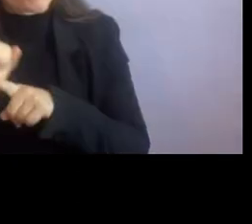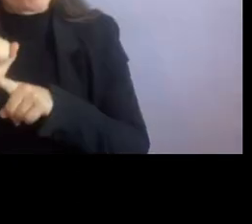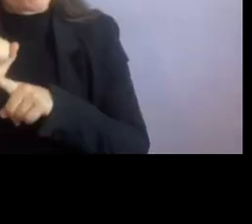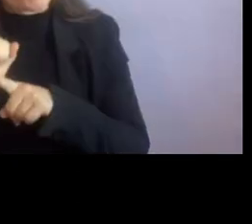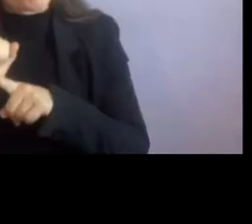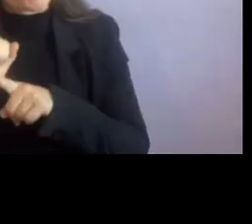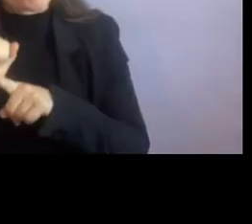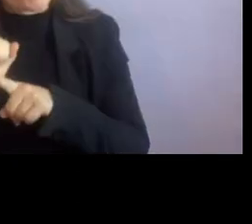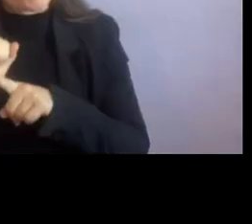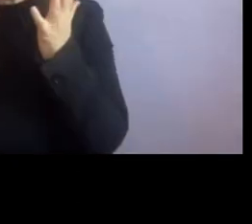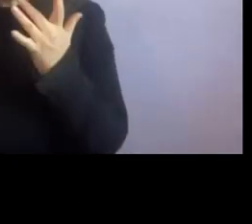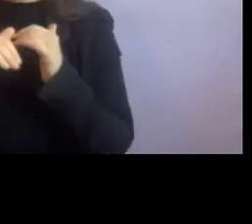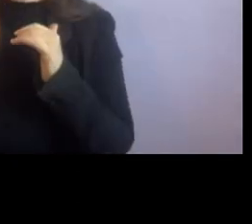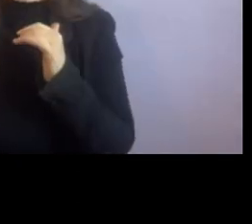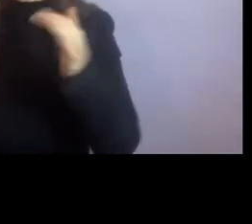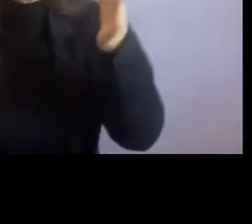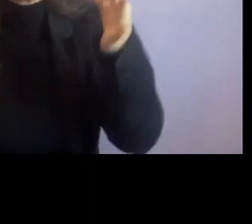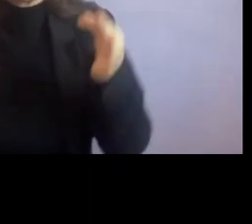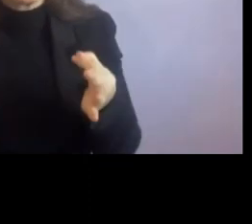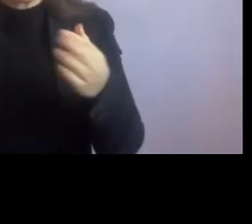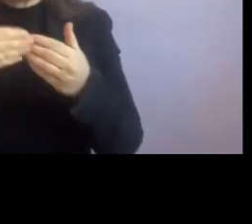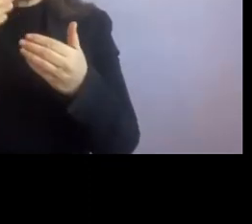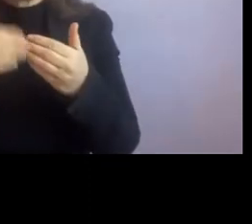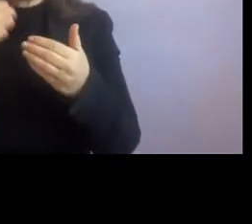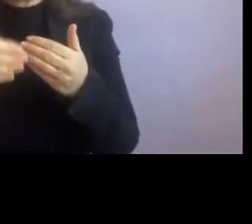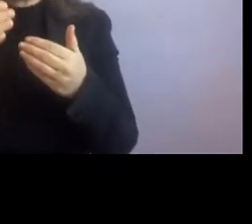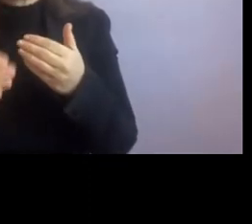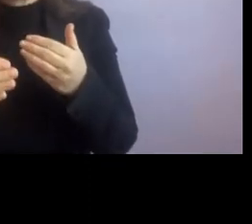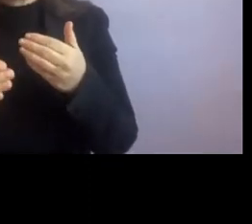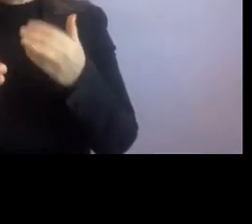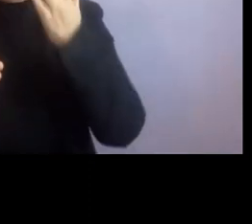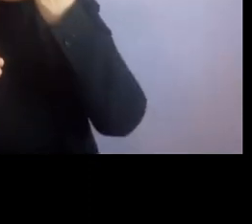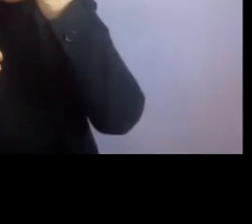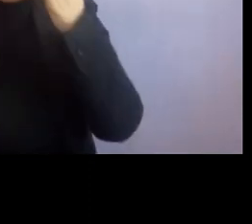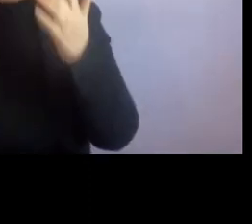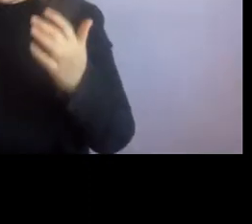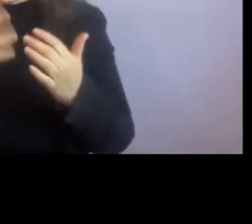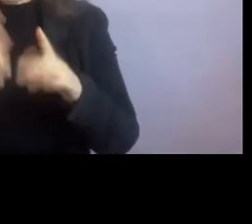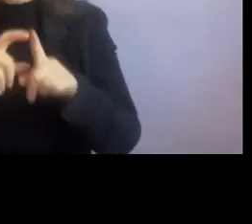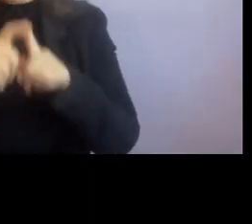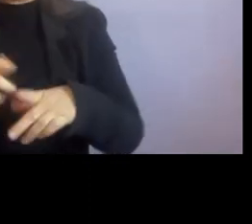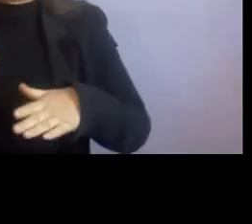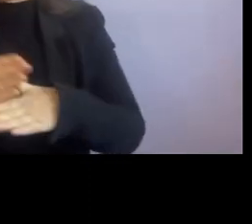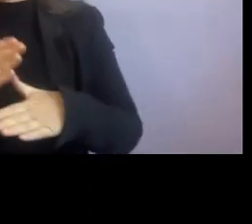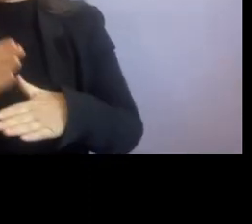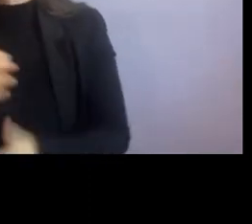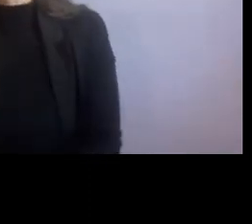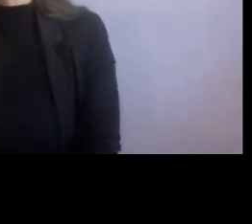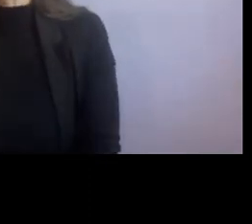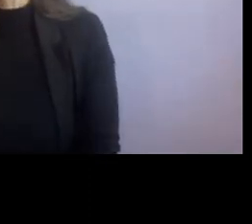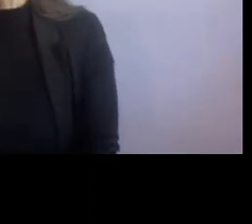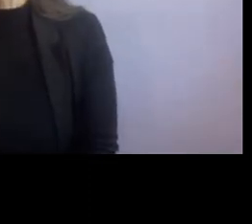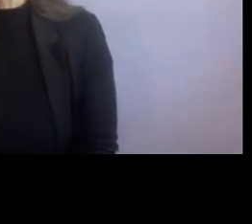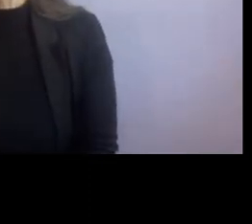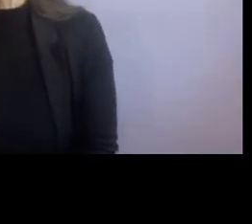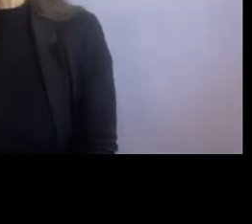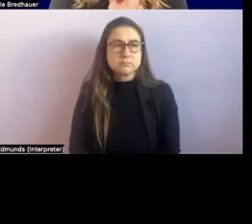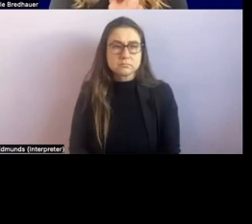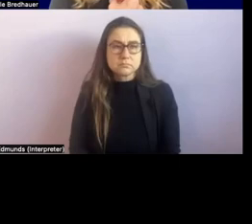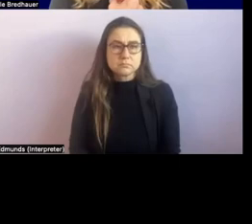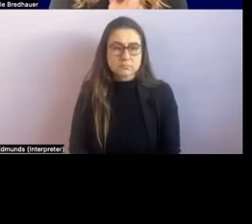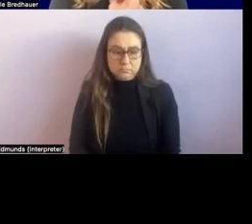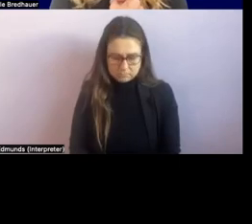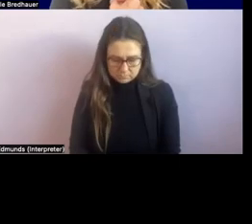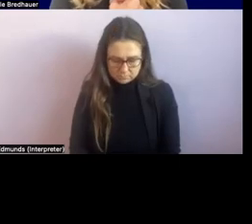decisions that you're making i i find this really hard work i really try and collaborate with